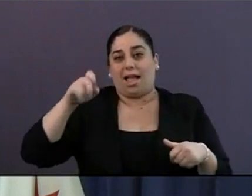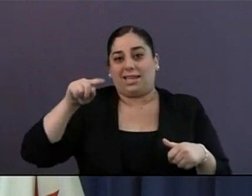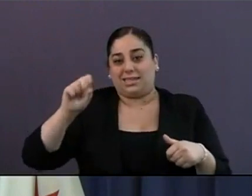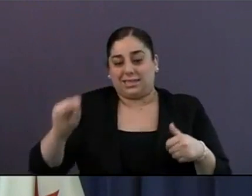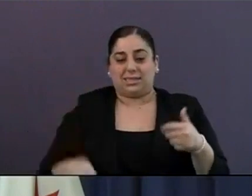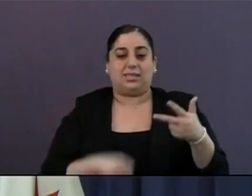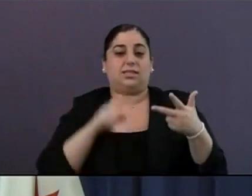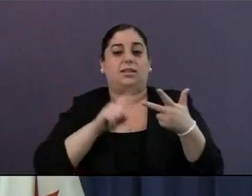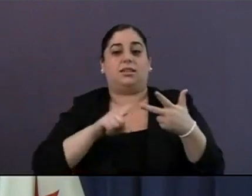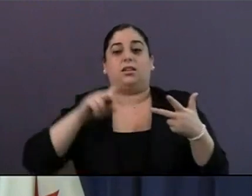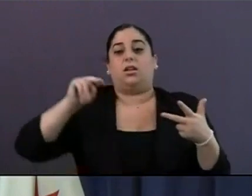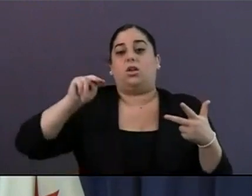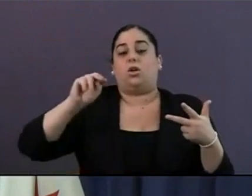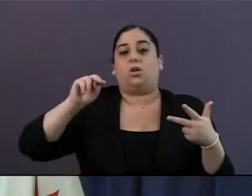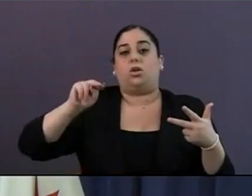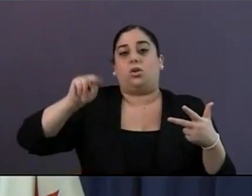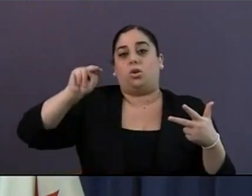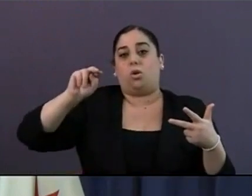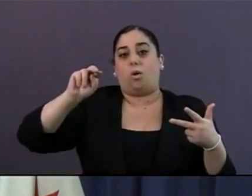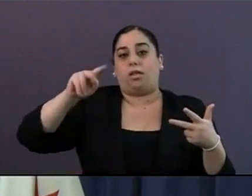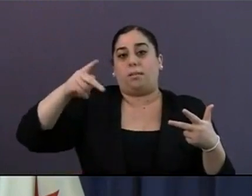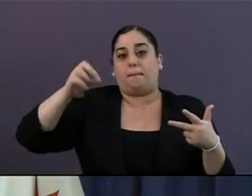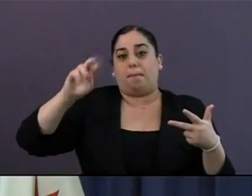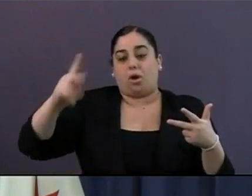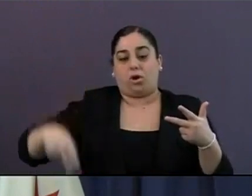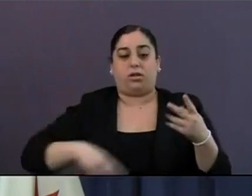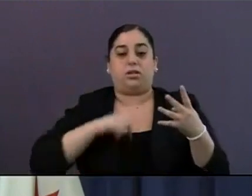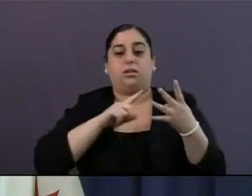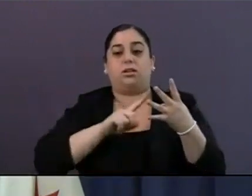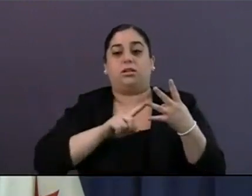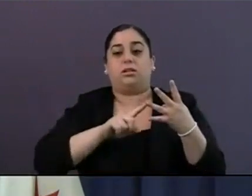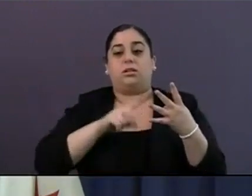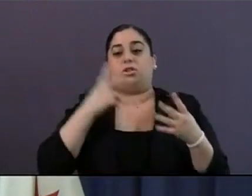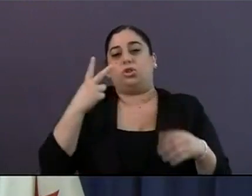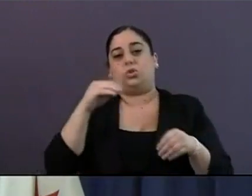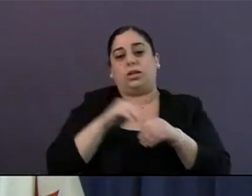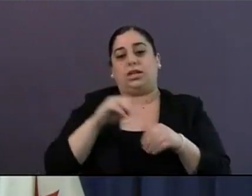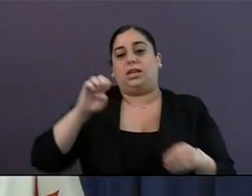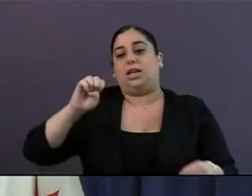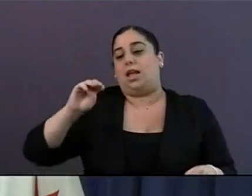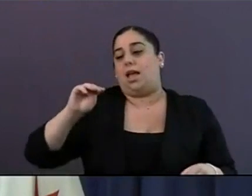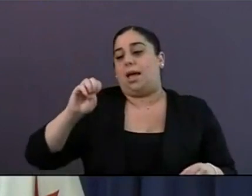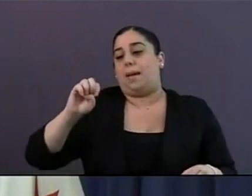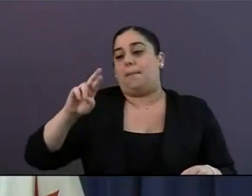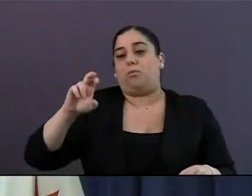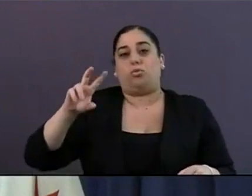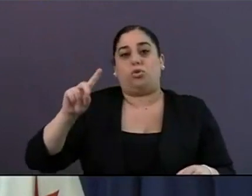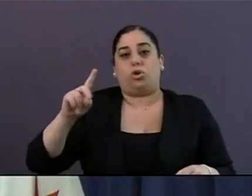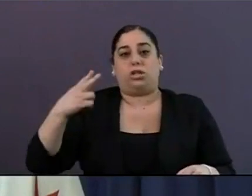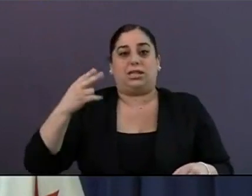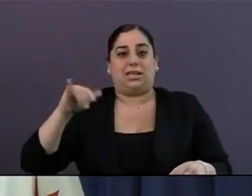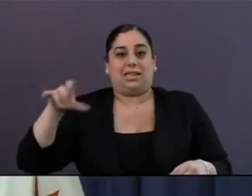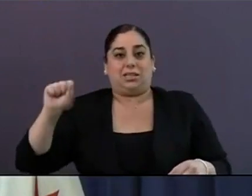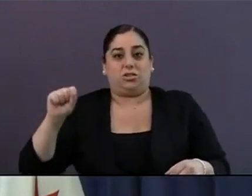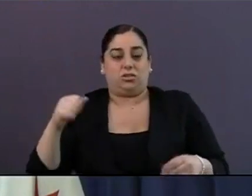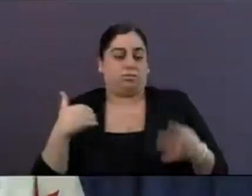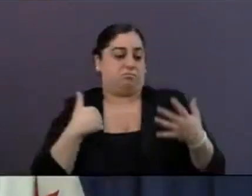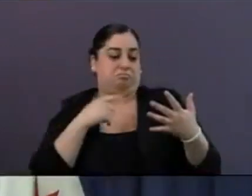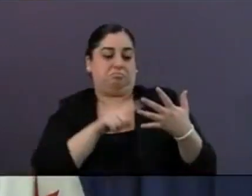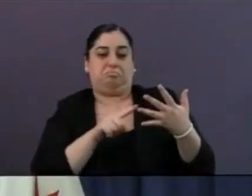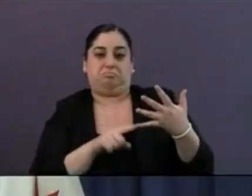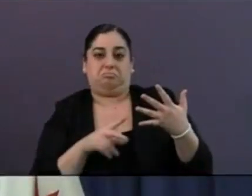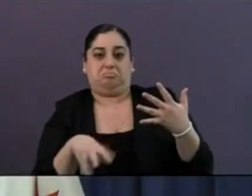Folks are able to get out of their homes, walk, walk around their neighborhood, take a bike ride and all with more space to safely